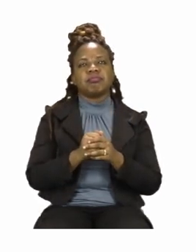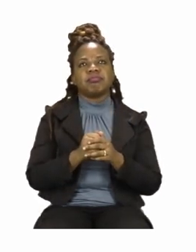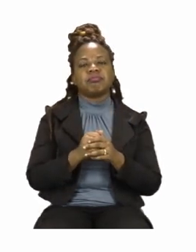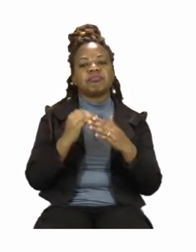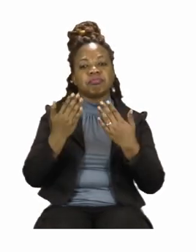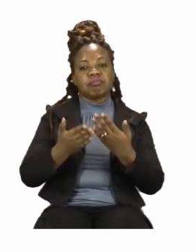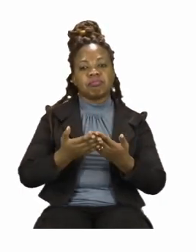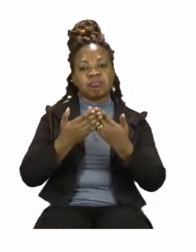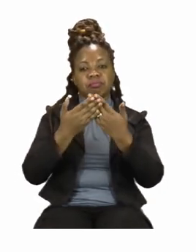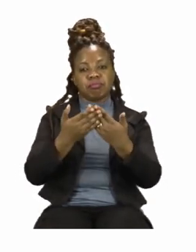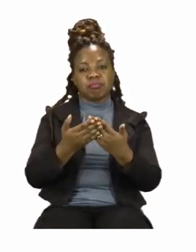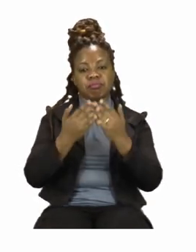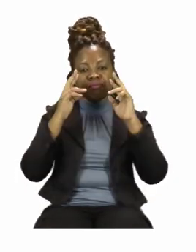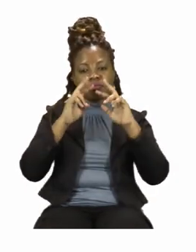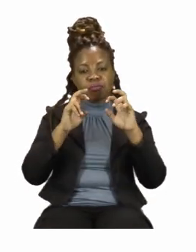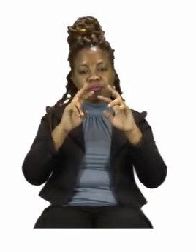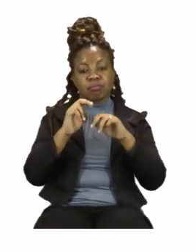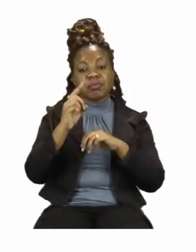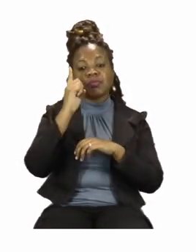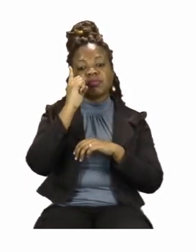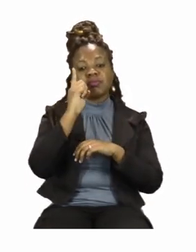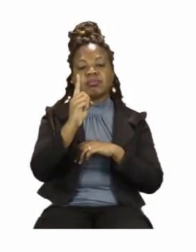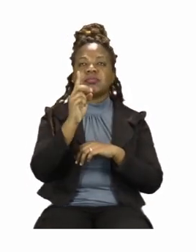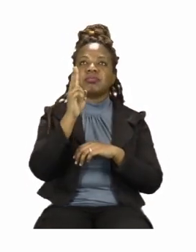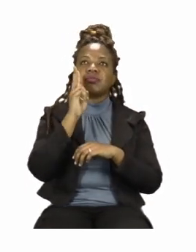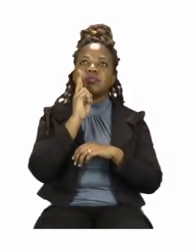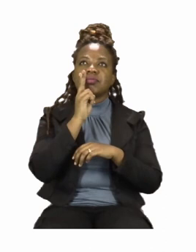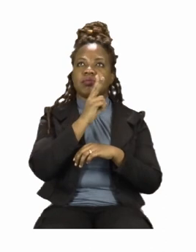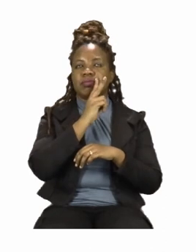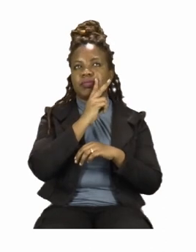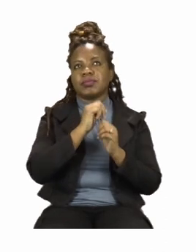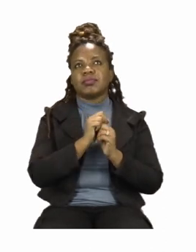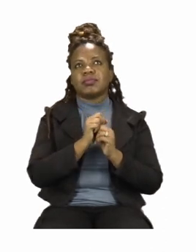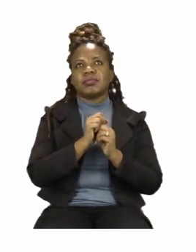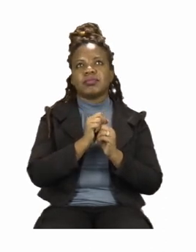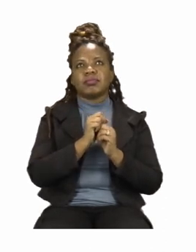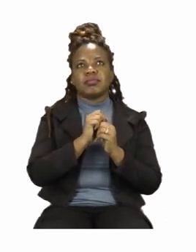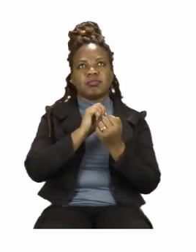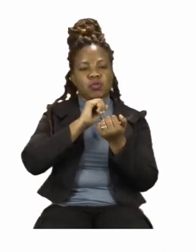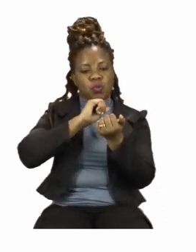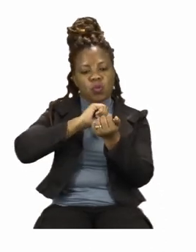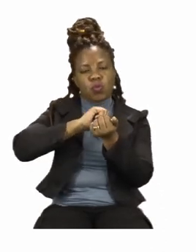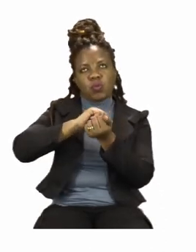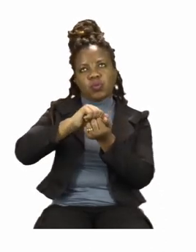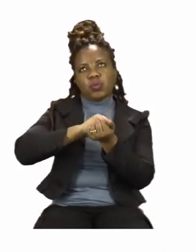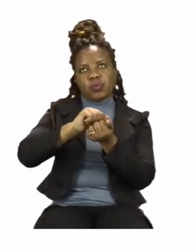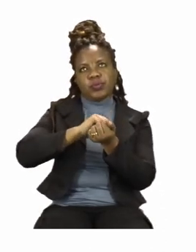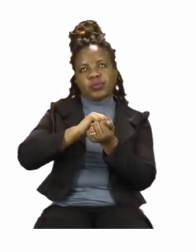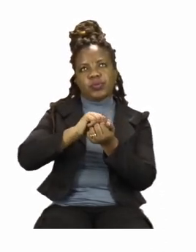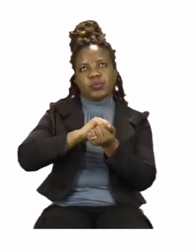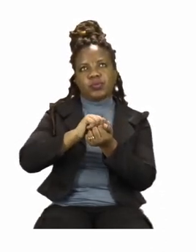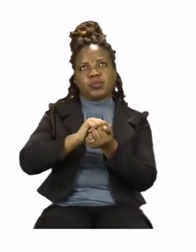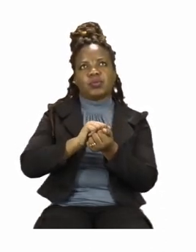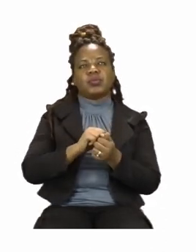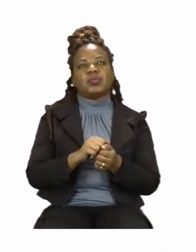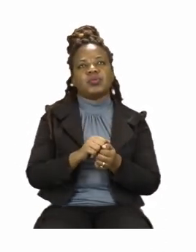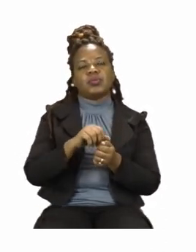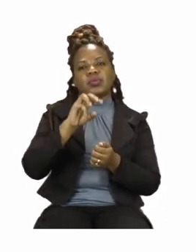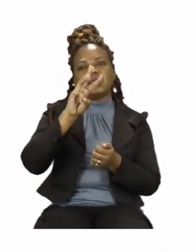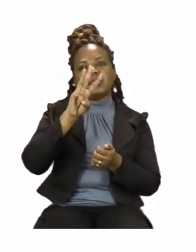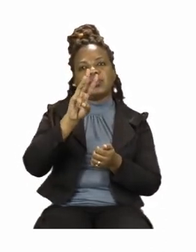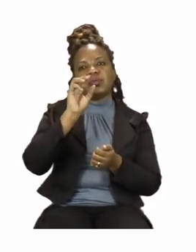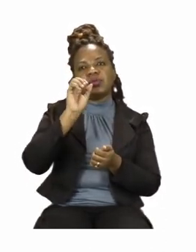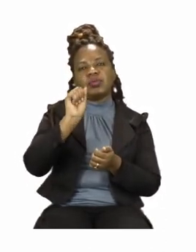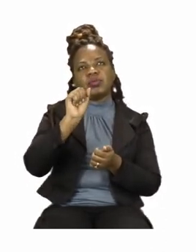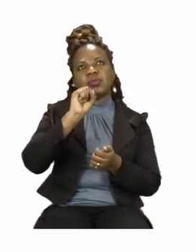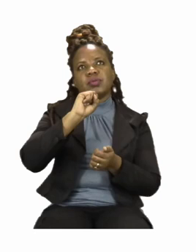which is wash. I wash my face. The rest of them, you're going